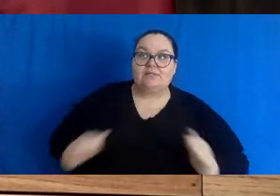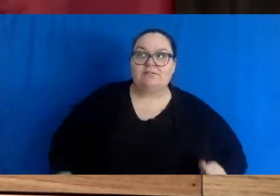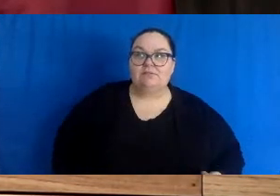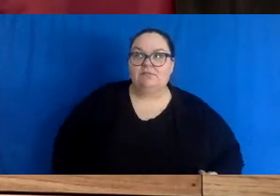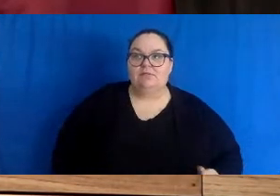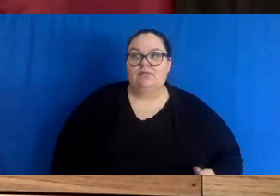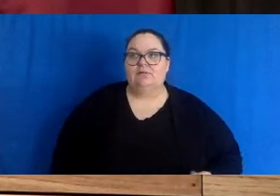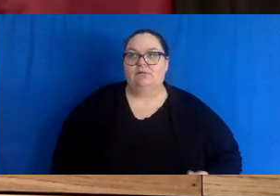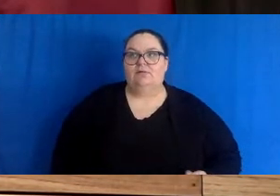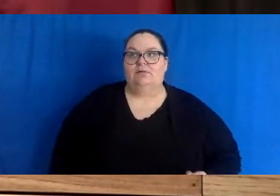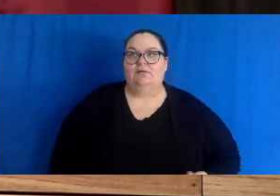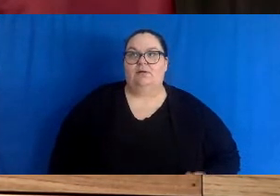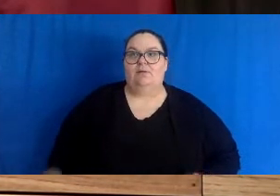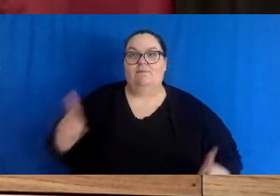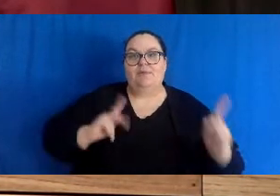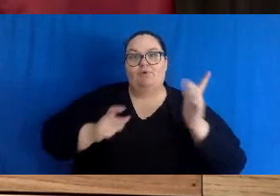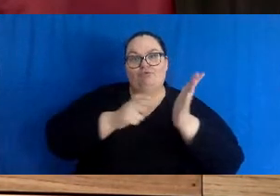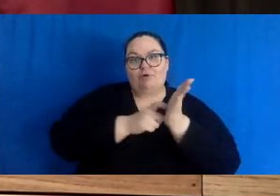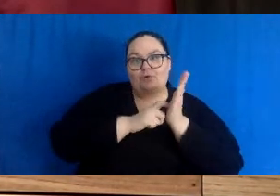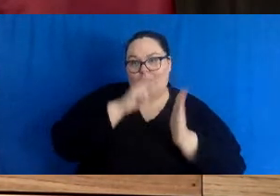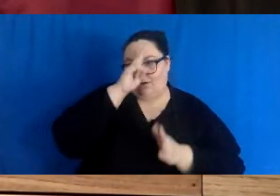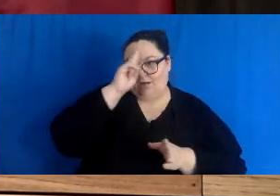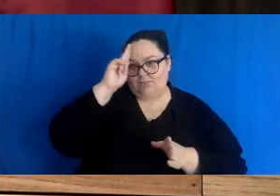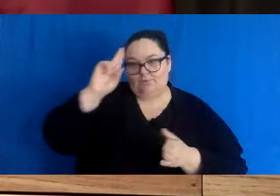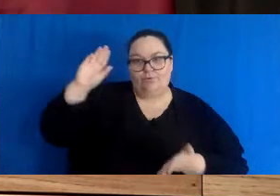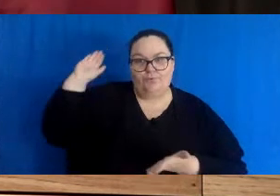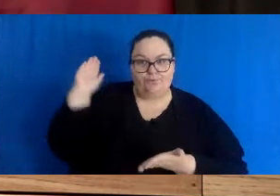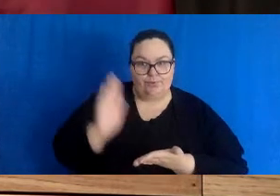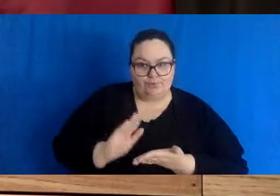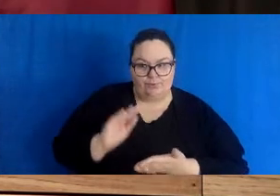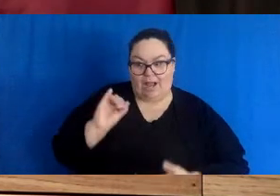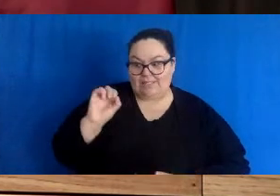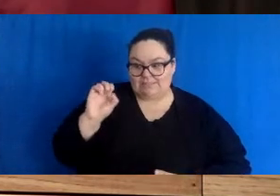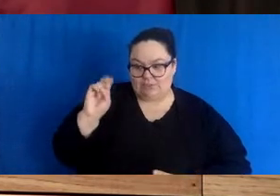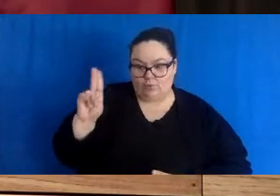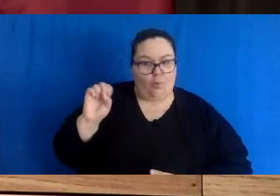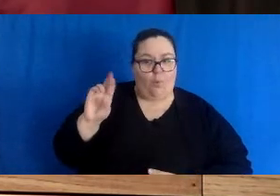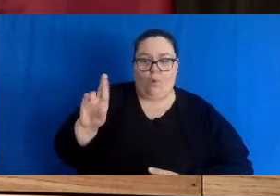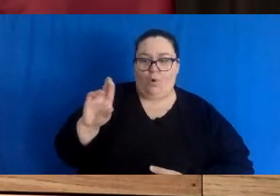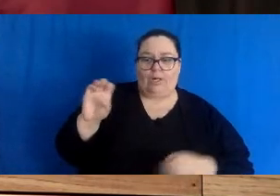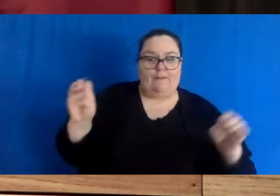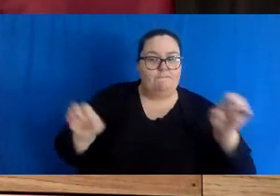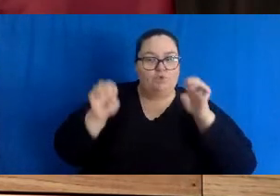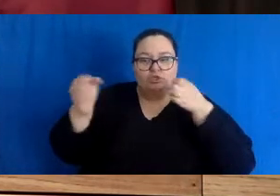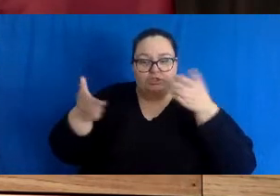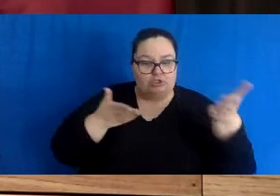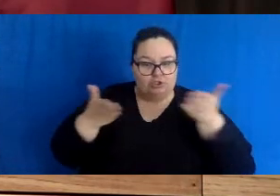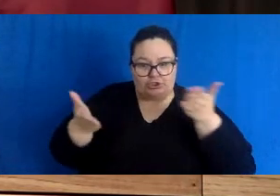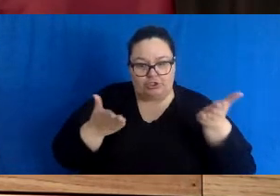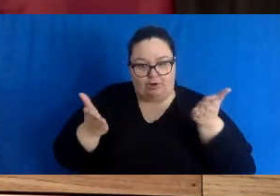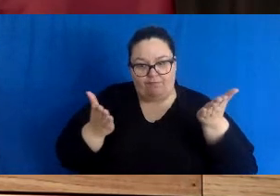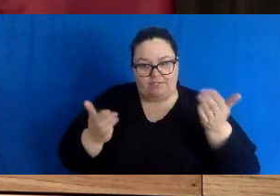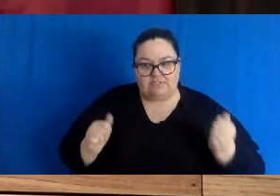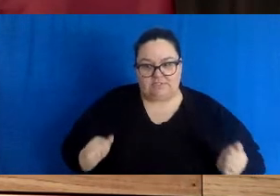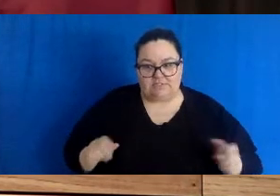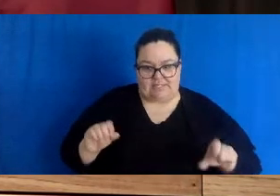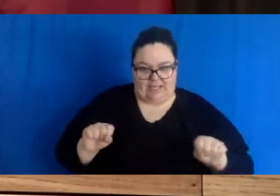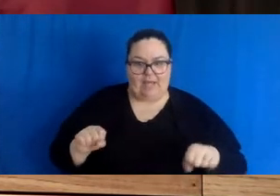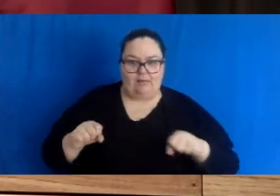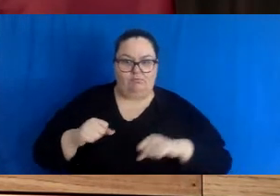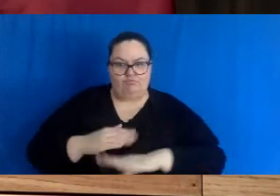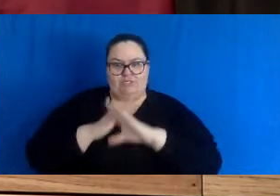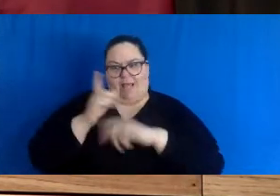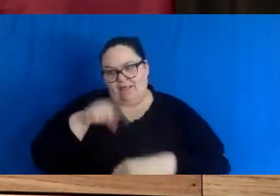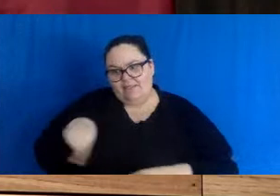admissions at the ICU or emergency services we must be able to protect the